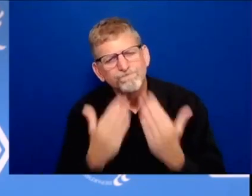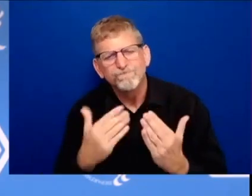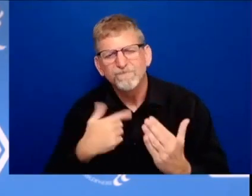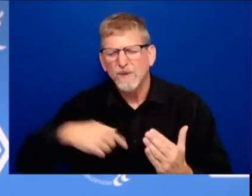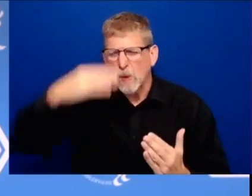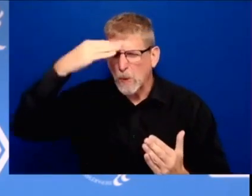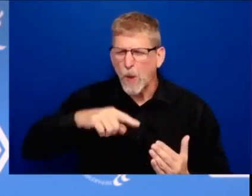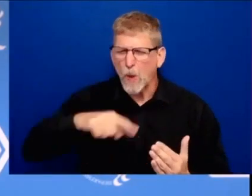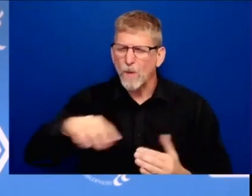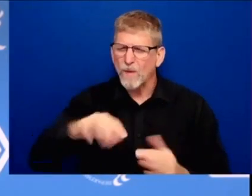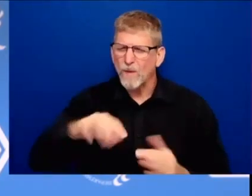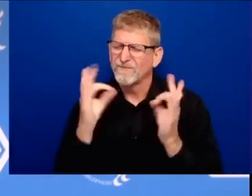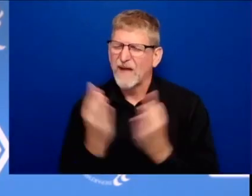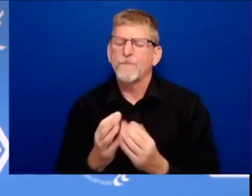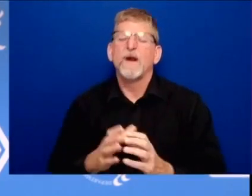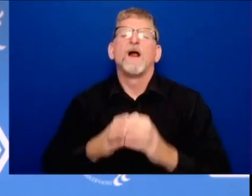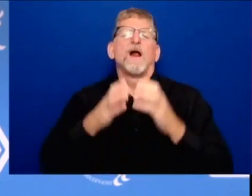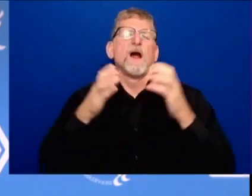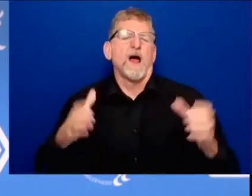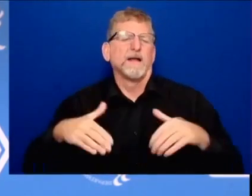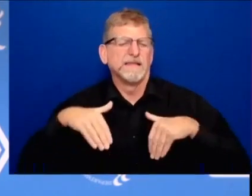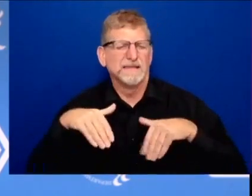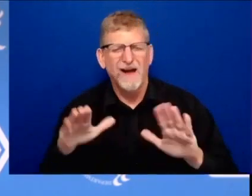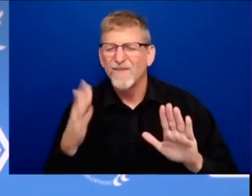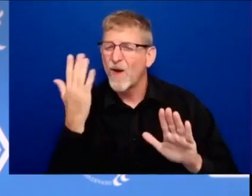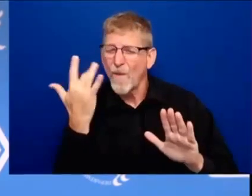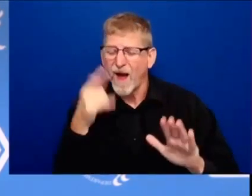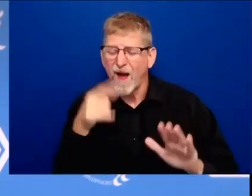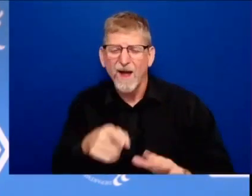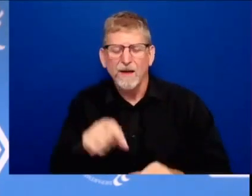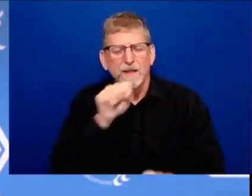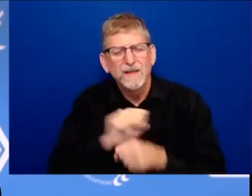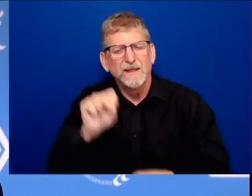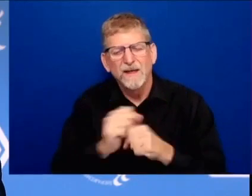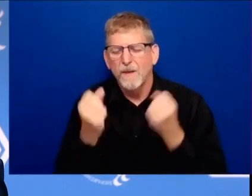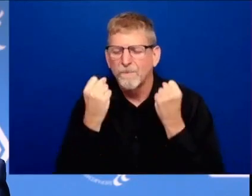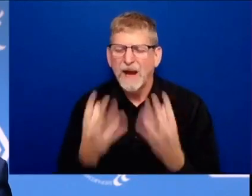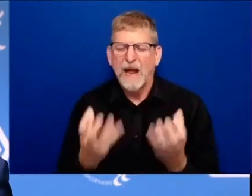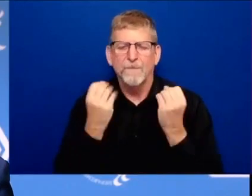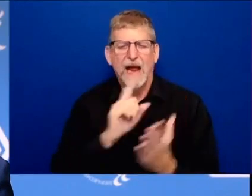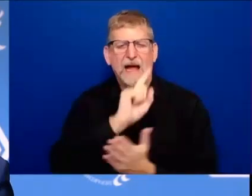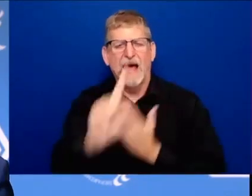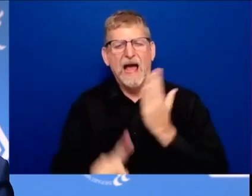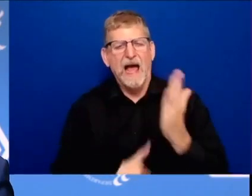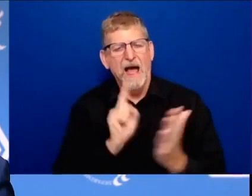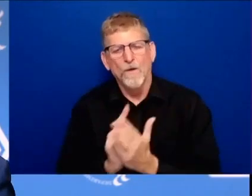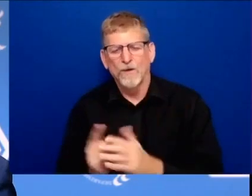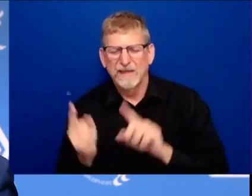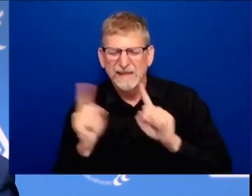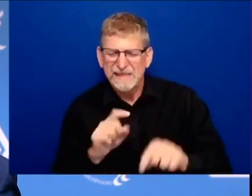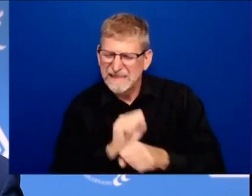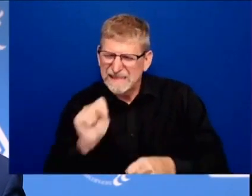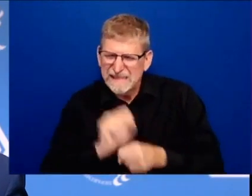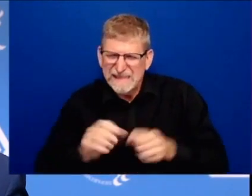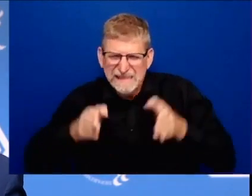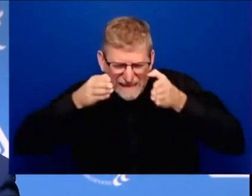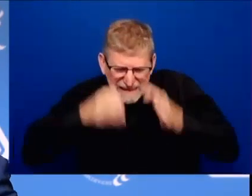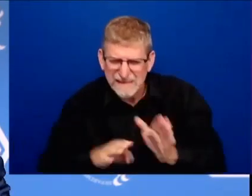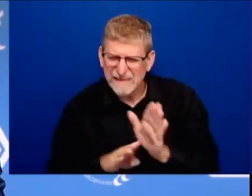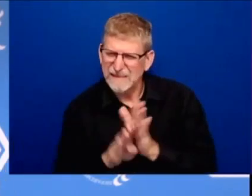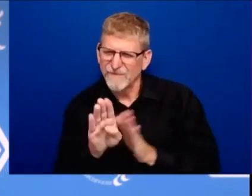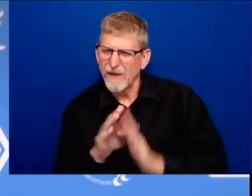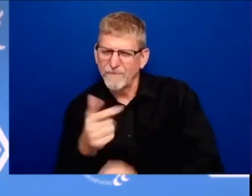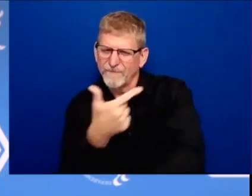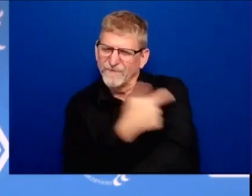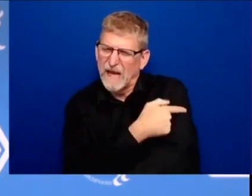and i know it wasn't easy the devastation of this pandemic the loss of life and livelihoods hasn't spared the